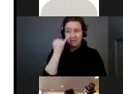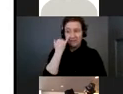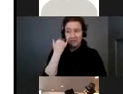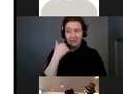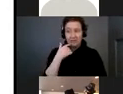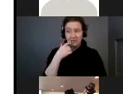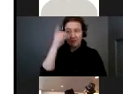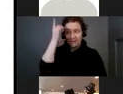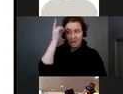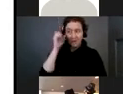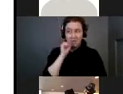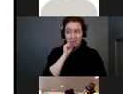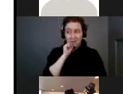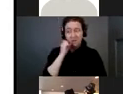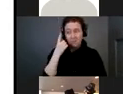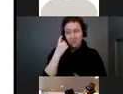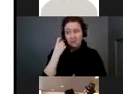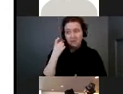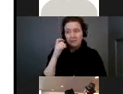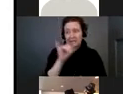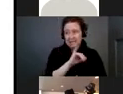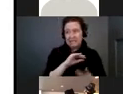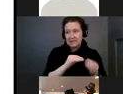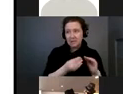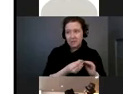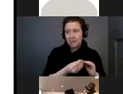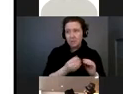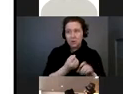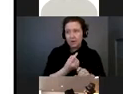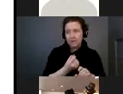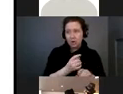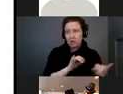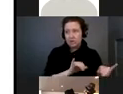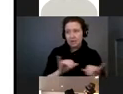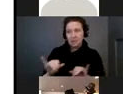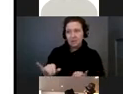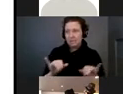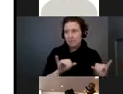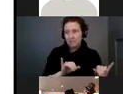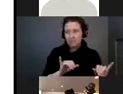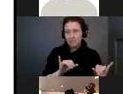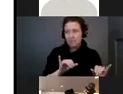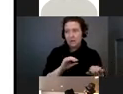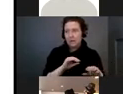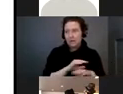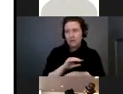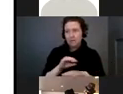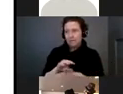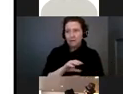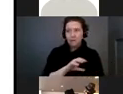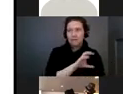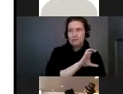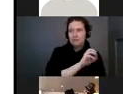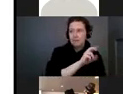Down syndrome? Because it's the same number of children every year are disabled by congenital CMV.